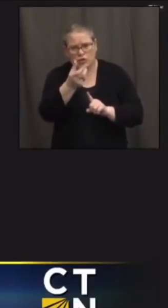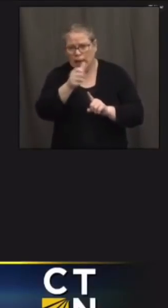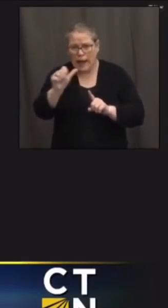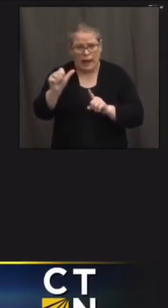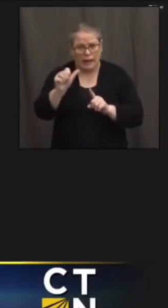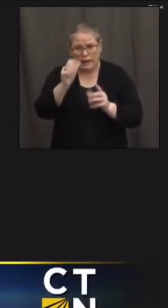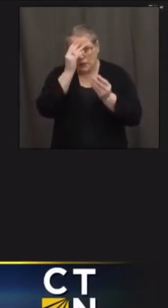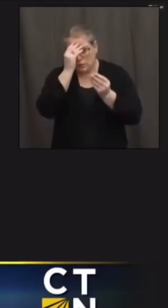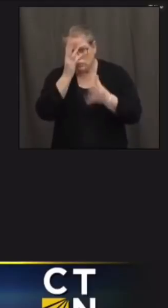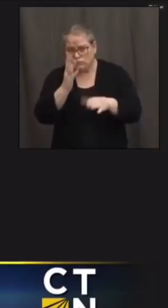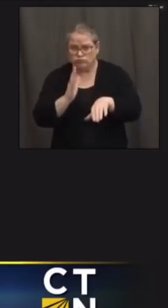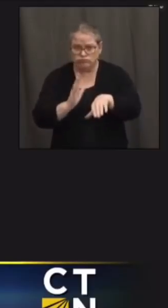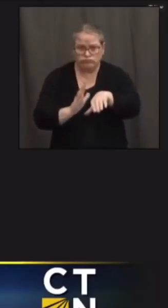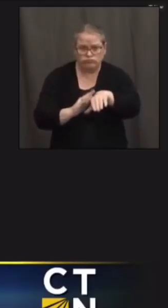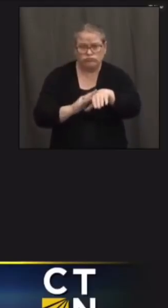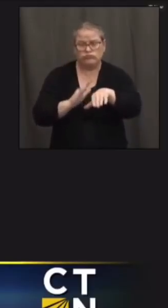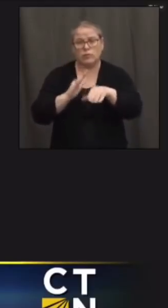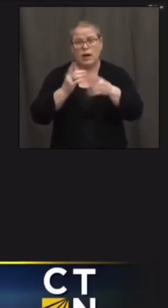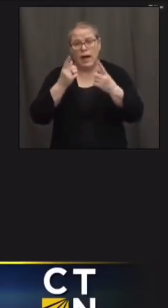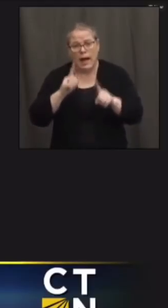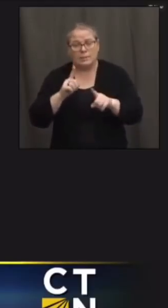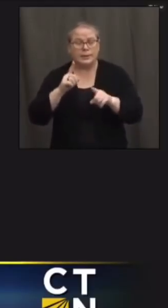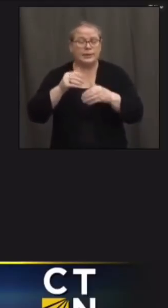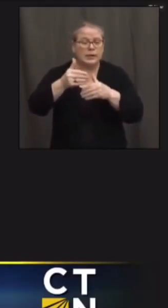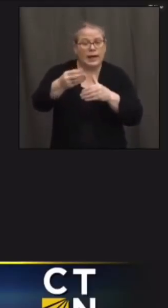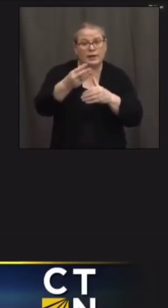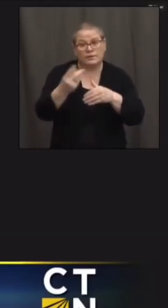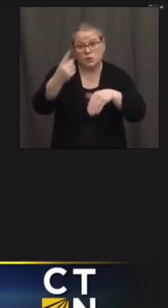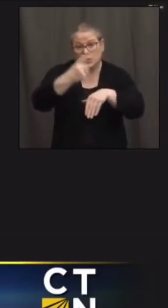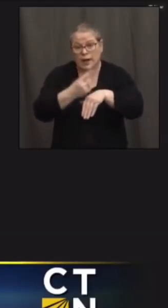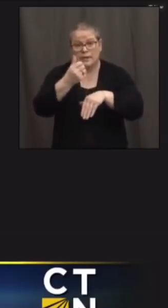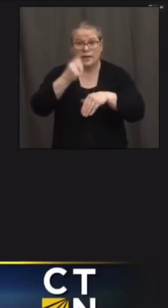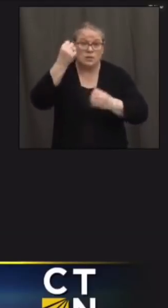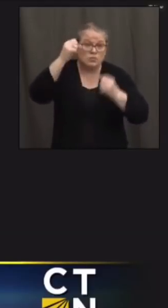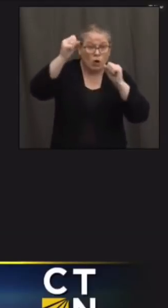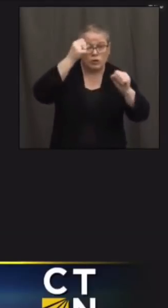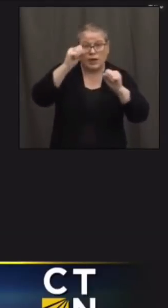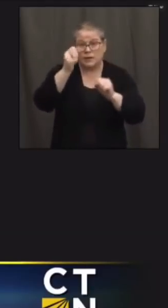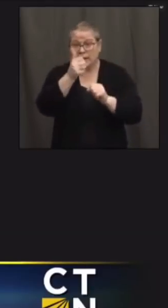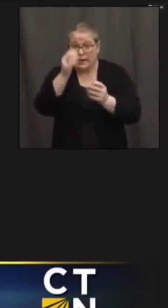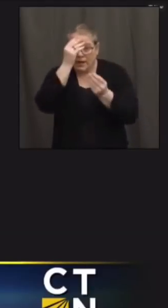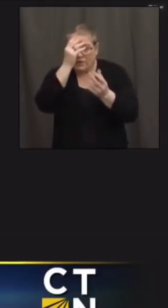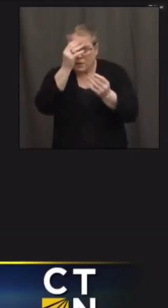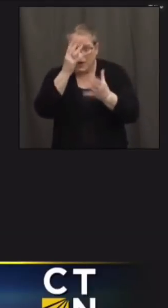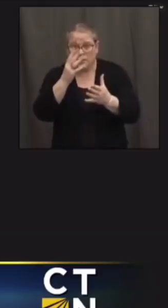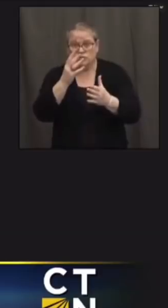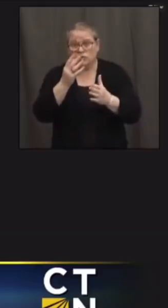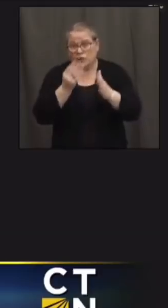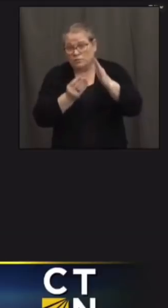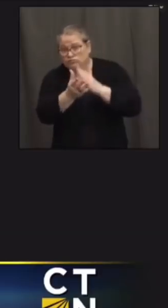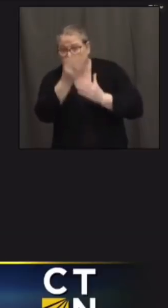might pop up uh over the next few days any specific intelligence that people ought to know about